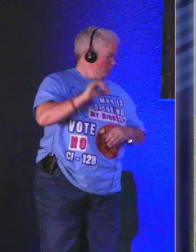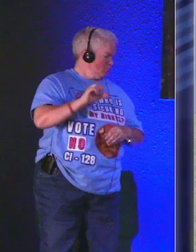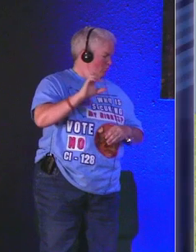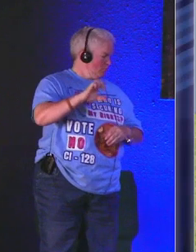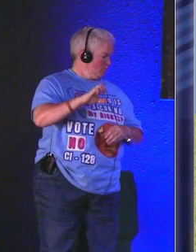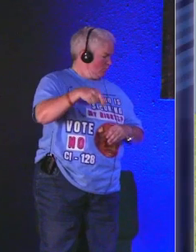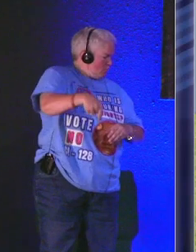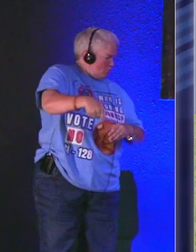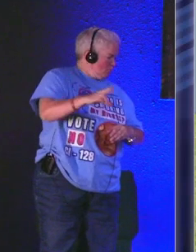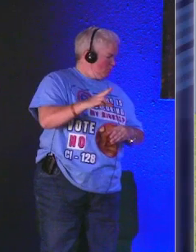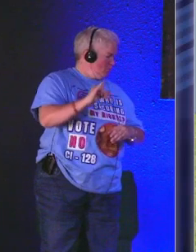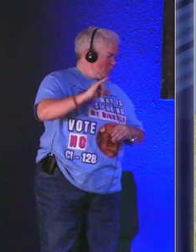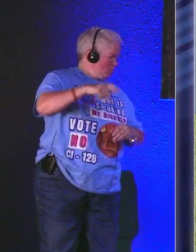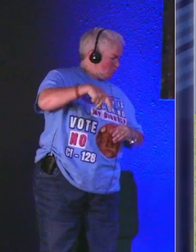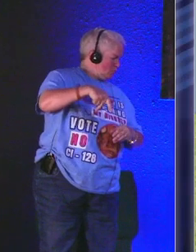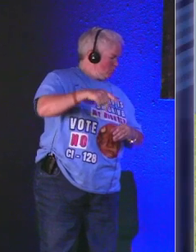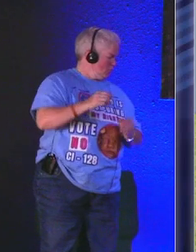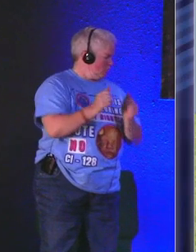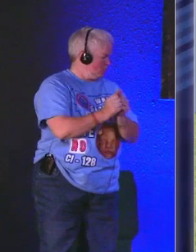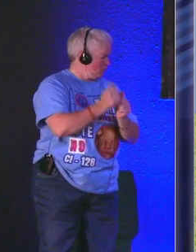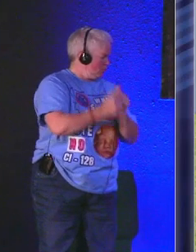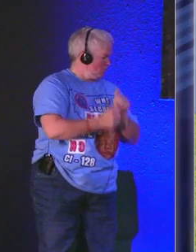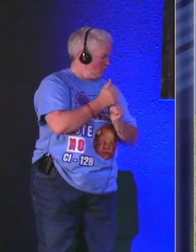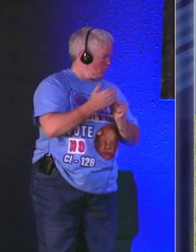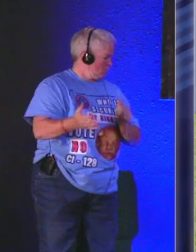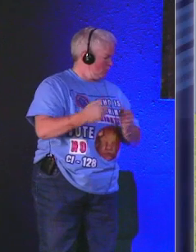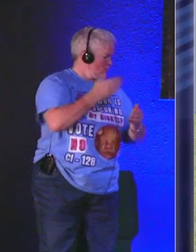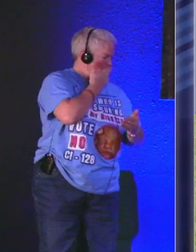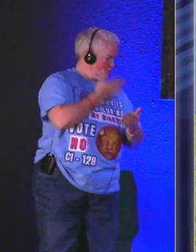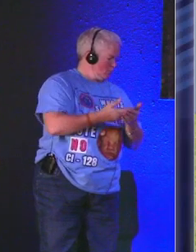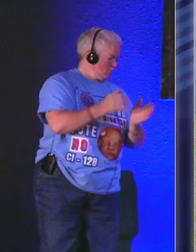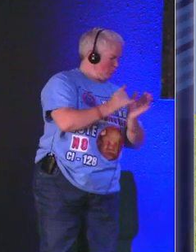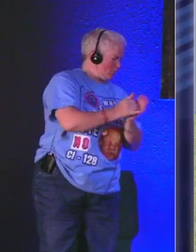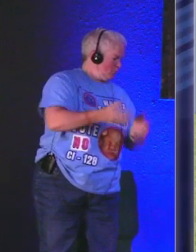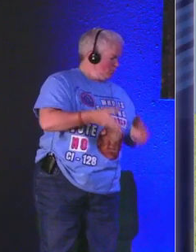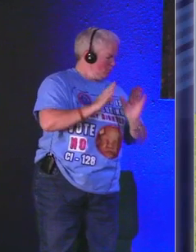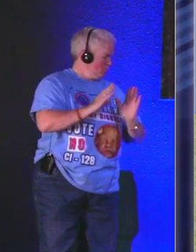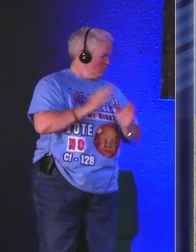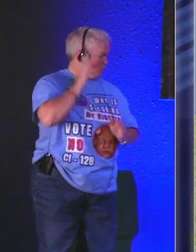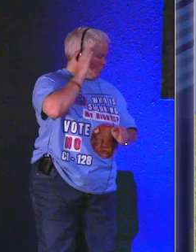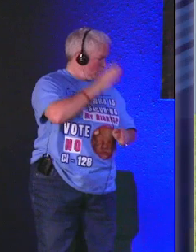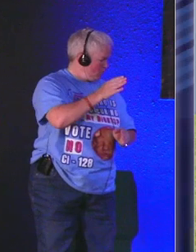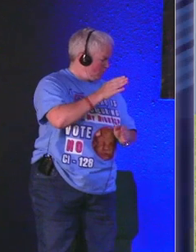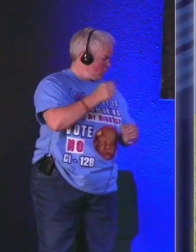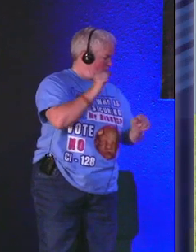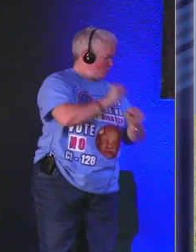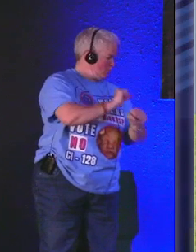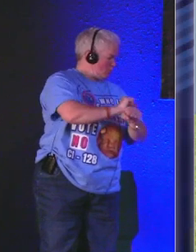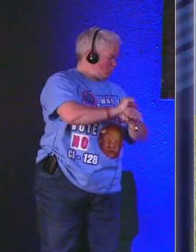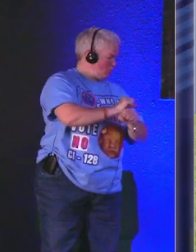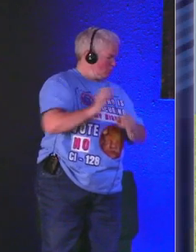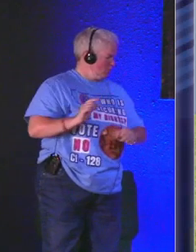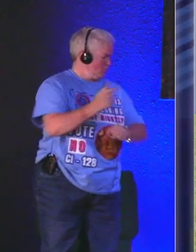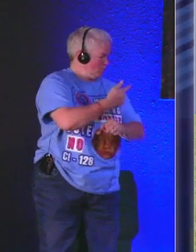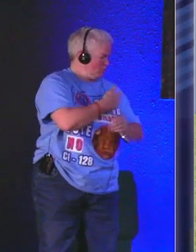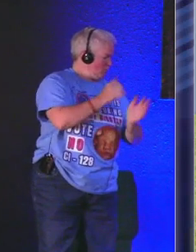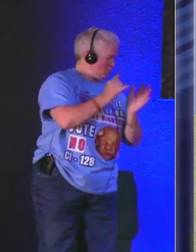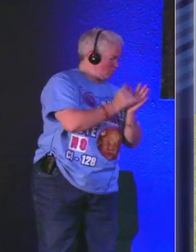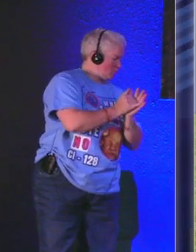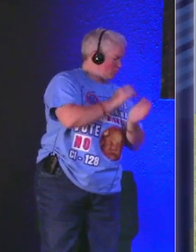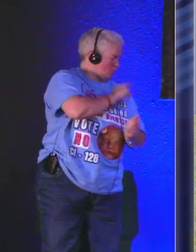everything good that you may do his will working in us that which is pleasing in his sight